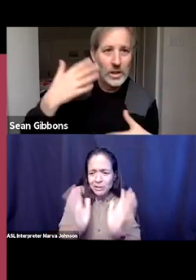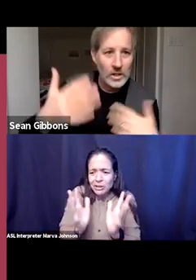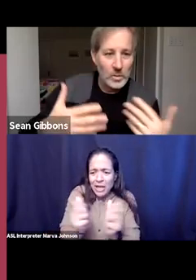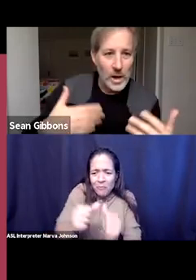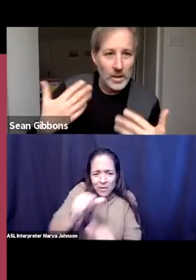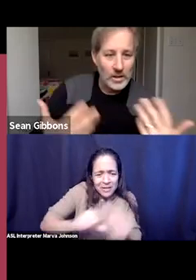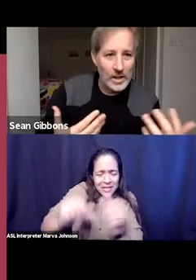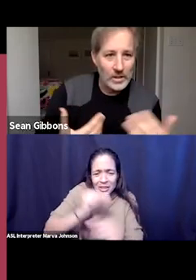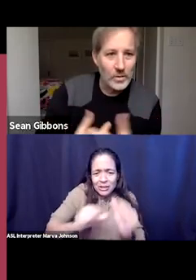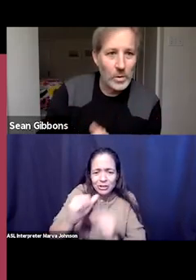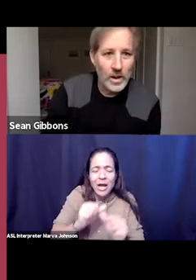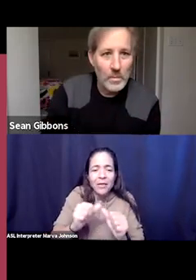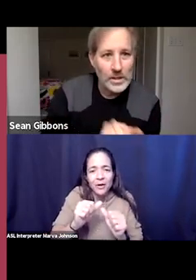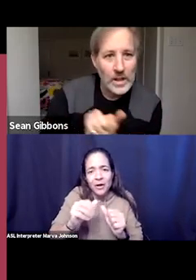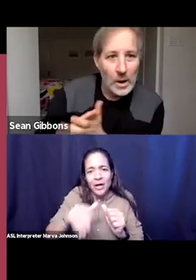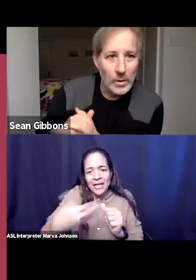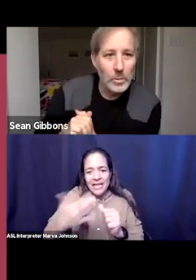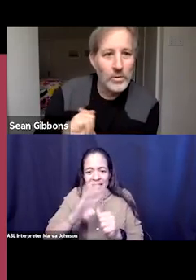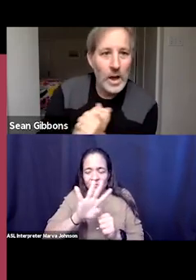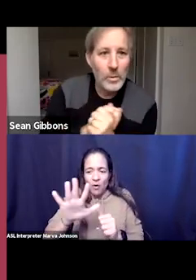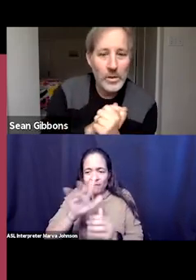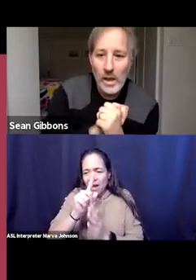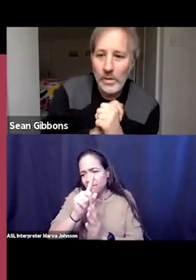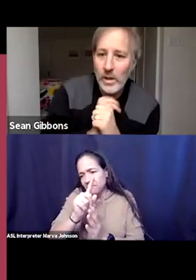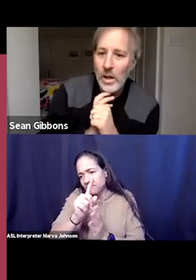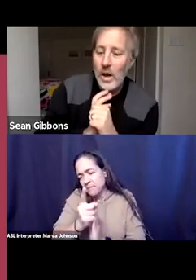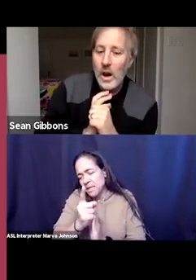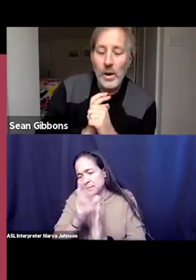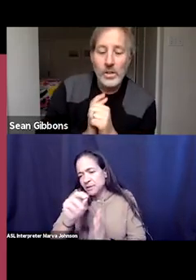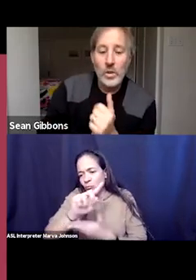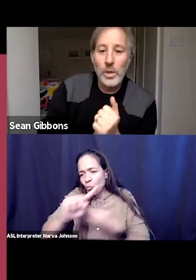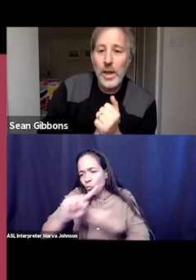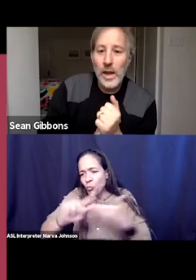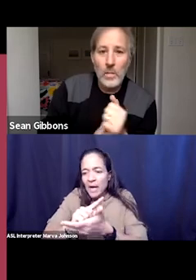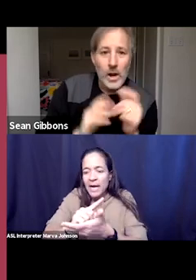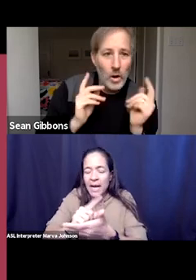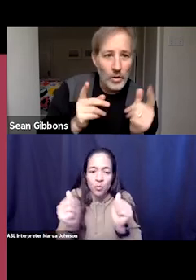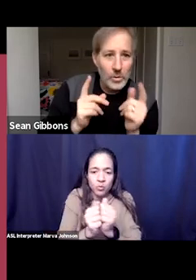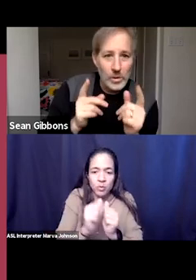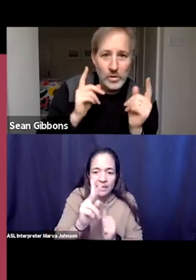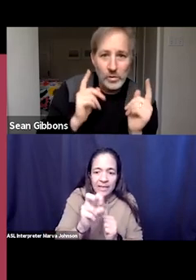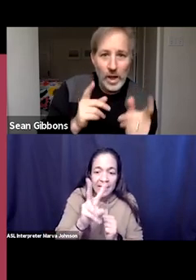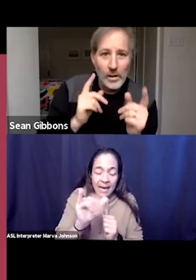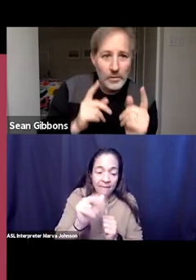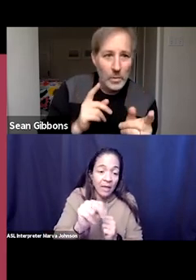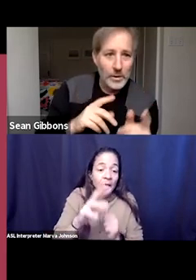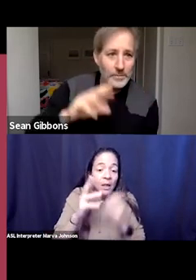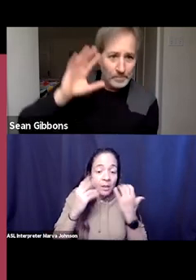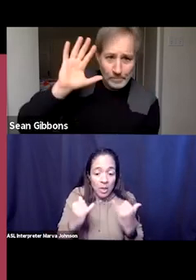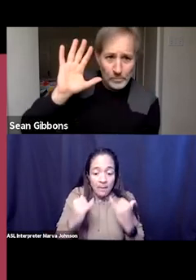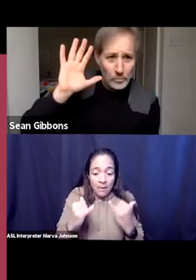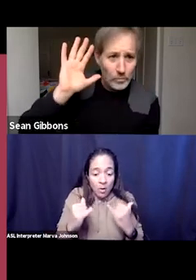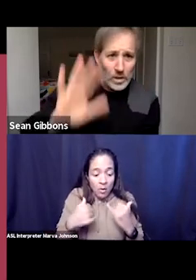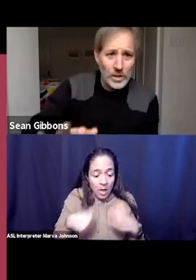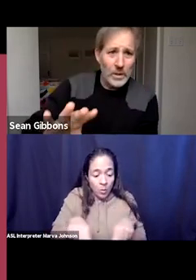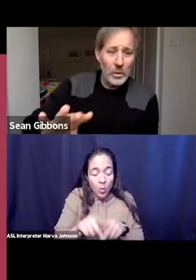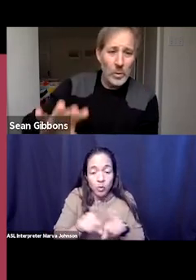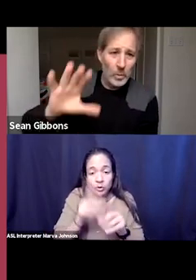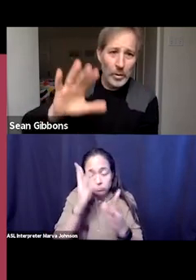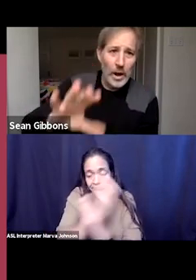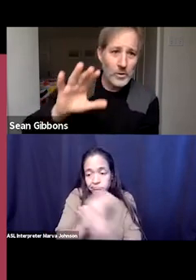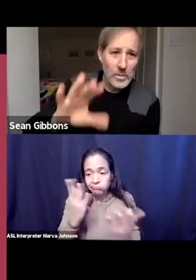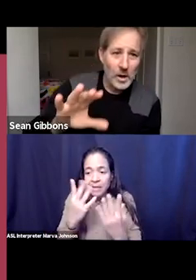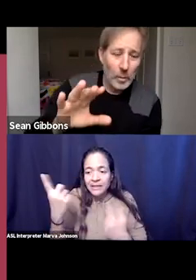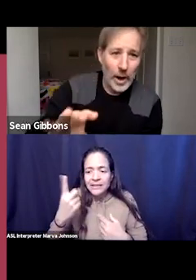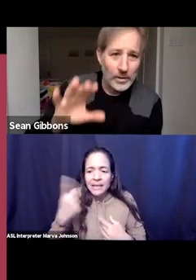course the span of this next 45 minutes an hour that we've got with kevin all right so with that in mind also want to just flag for you something